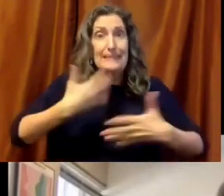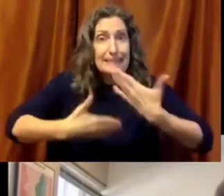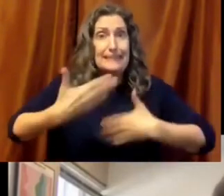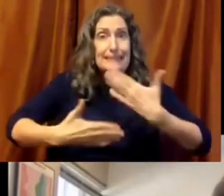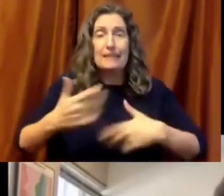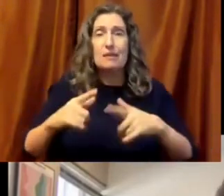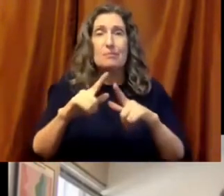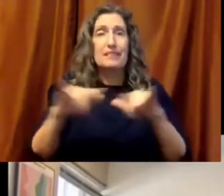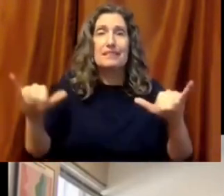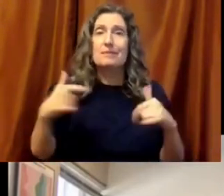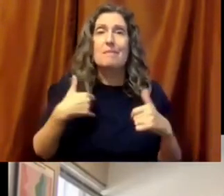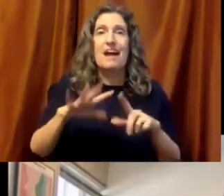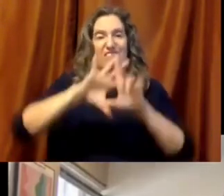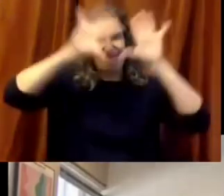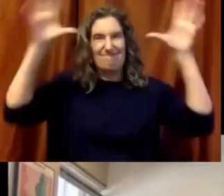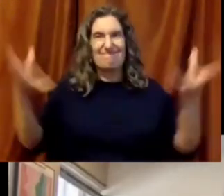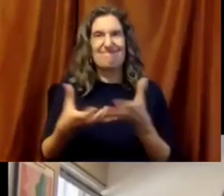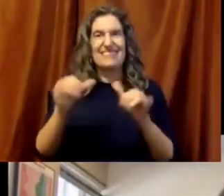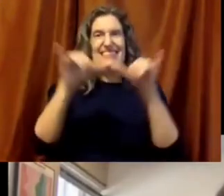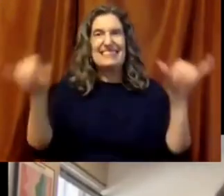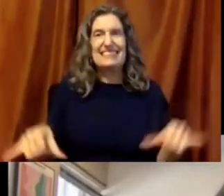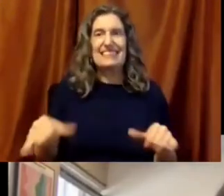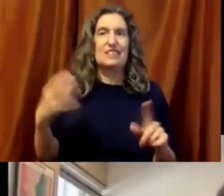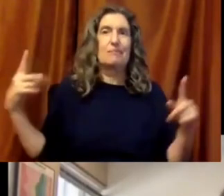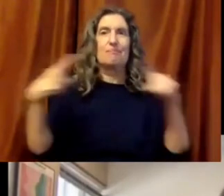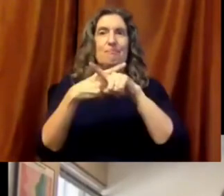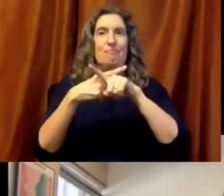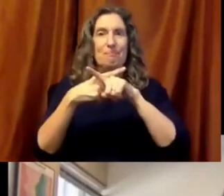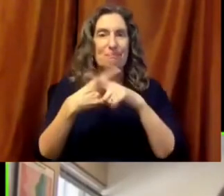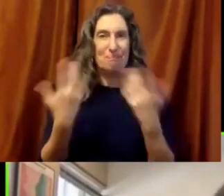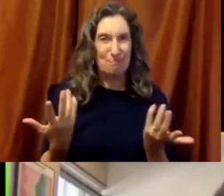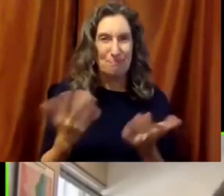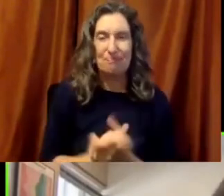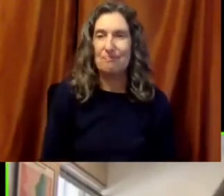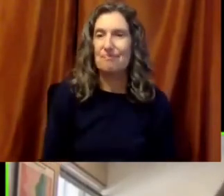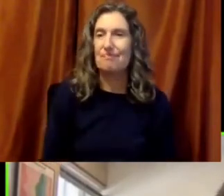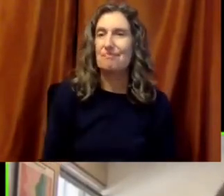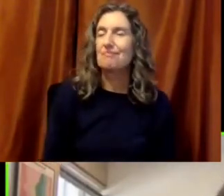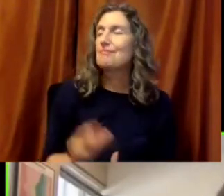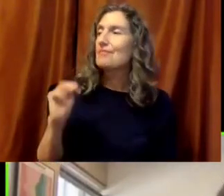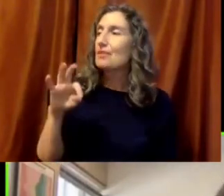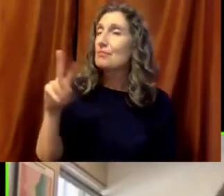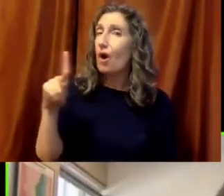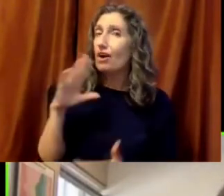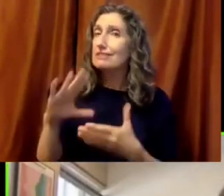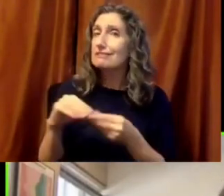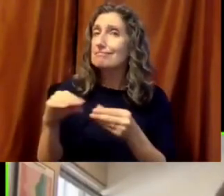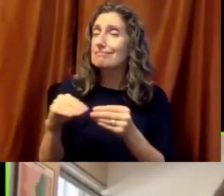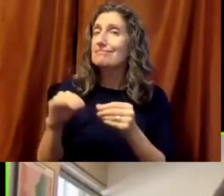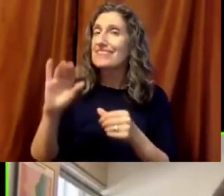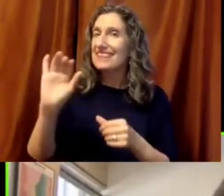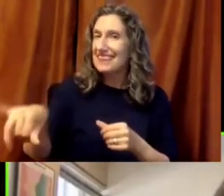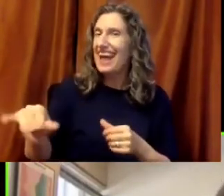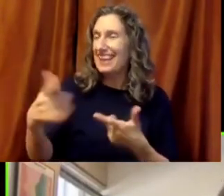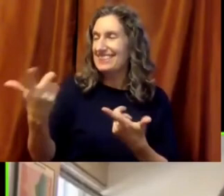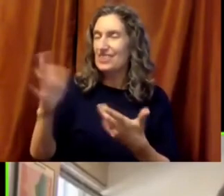against the odds, but also the efforts of other countries. Well, it feels like that concept of the wrap